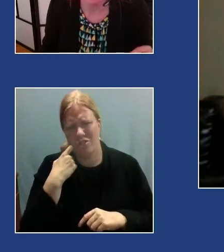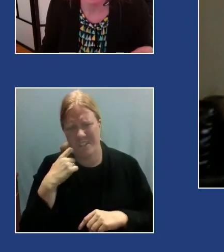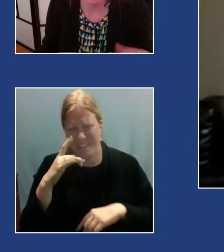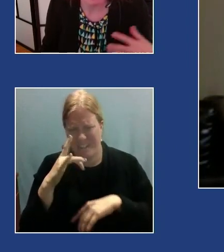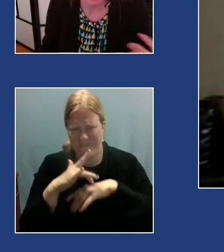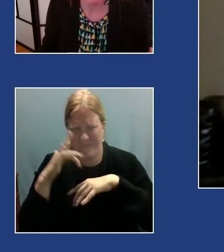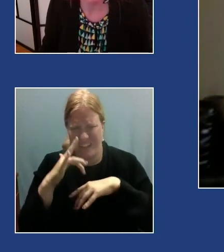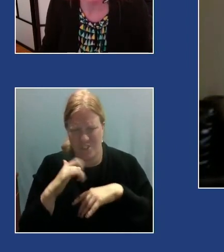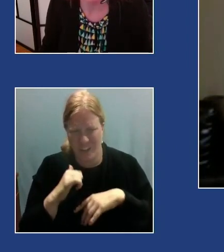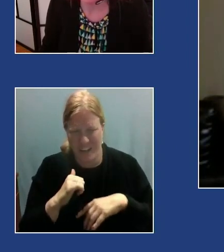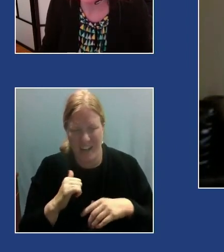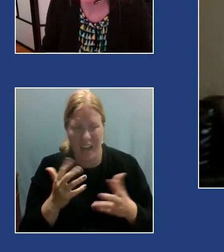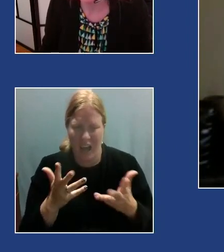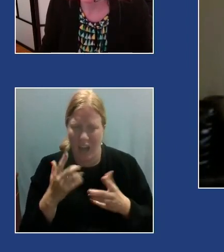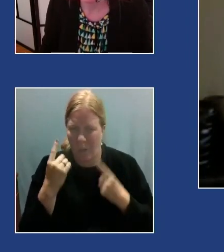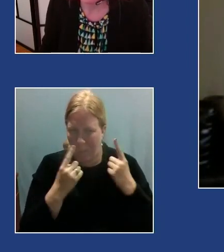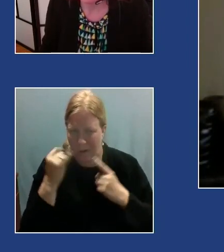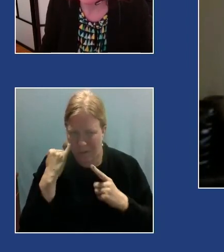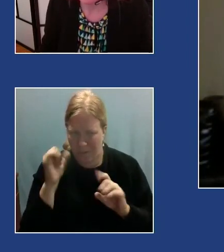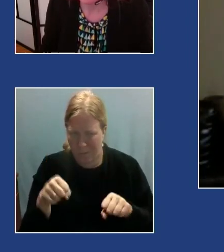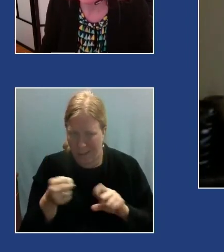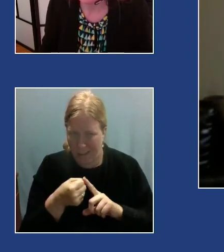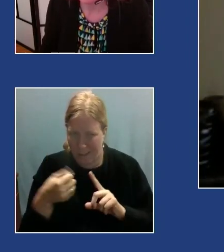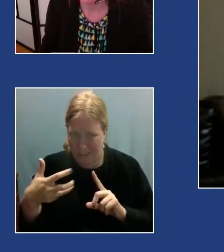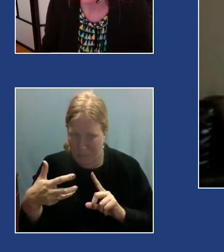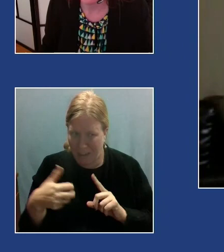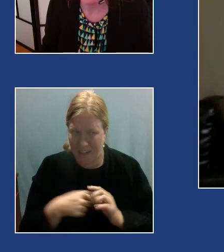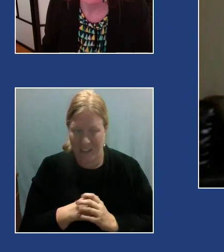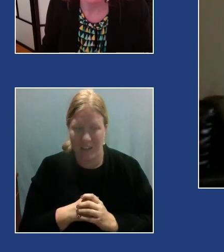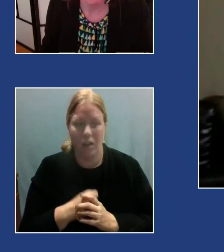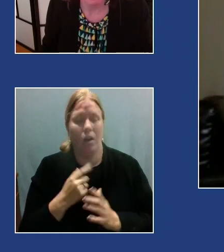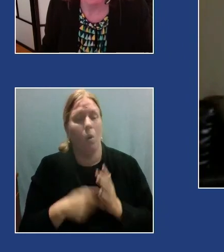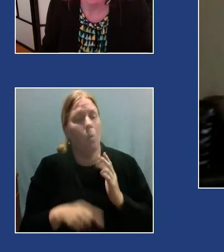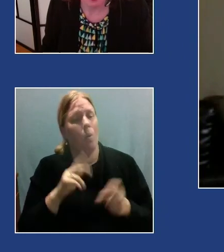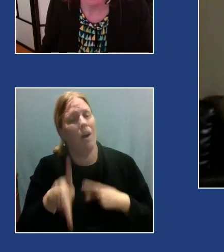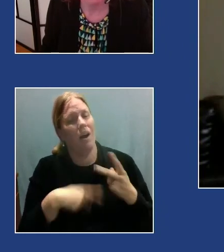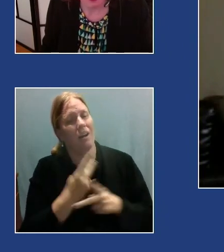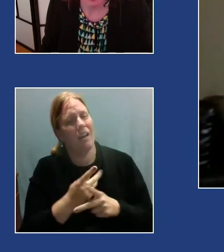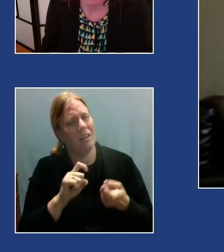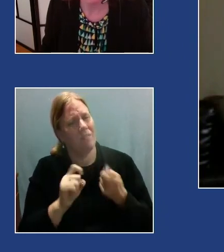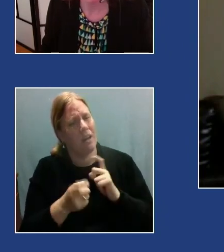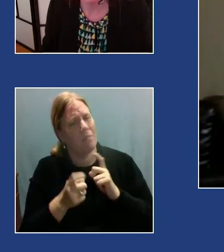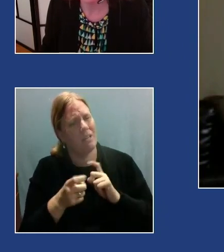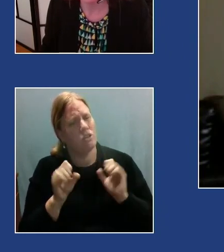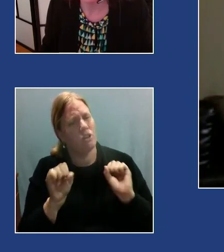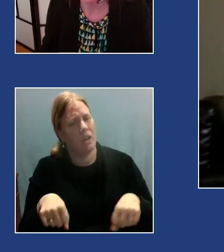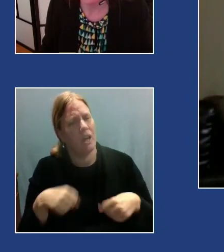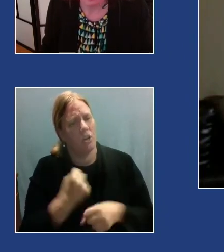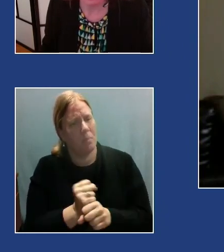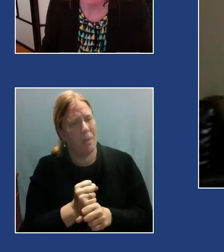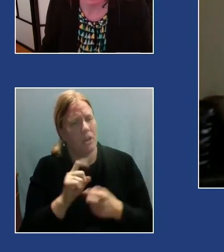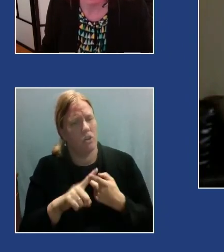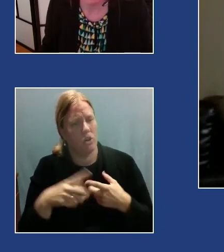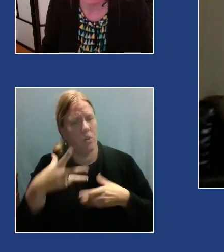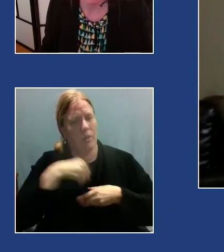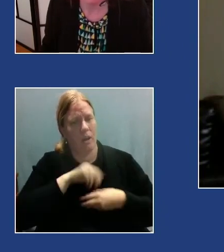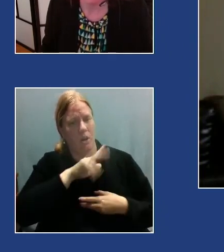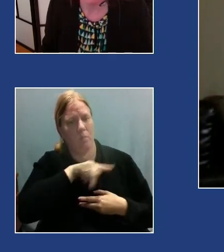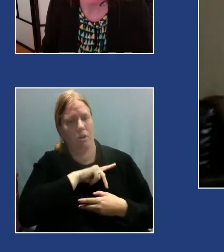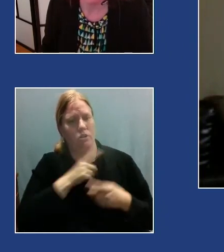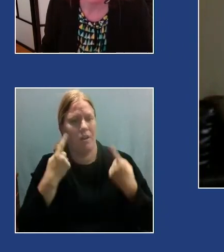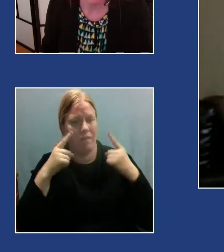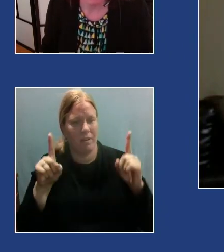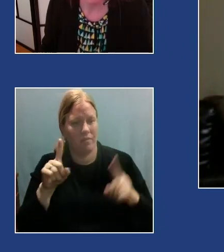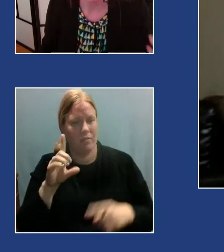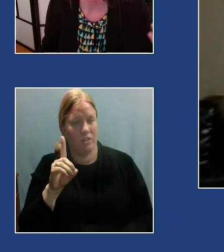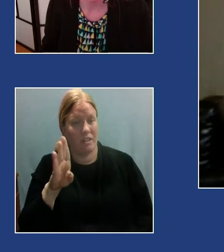if I can ask you to expand on it a little bit. The question is, you know, what kind of adaptations can you make to the interpersonal effectiveness skills in DBT,